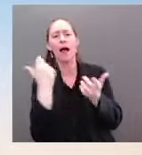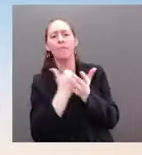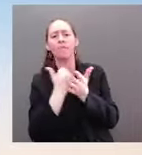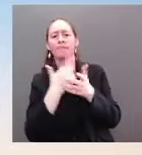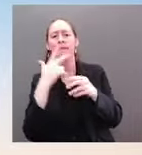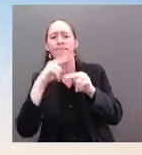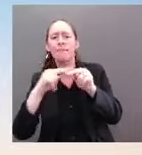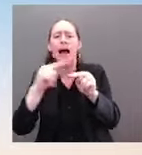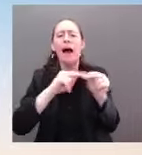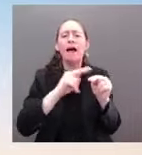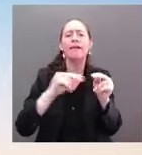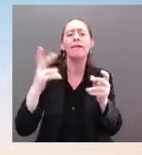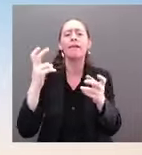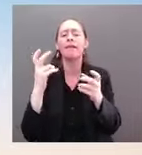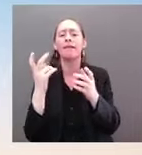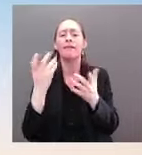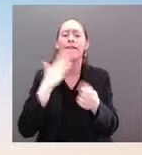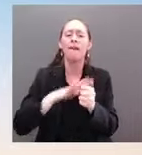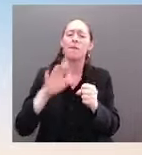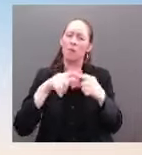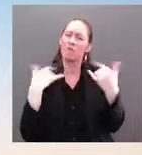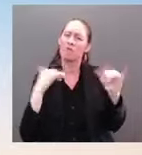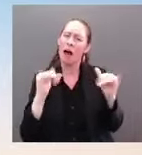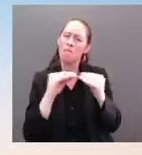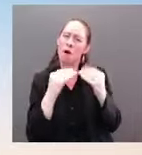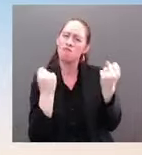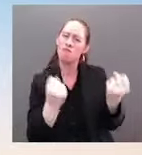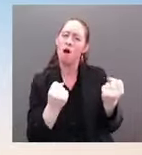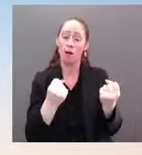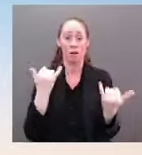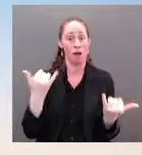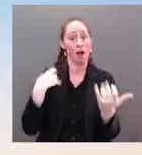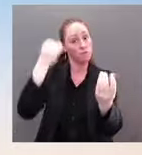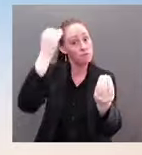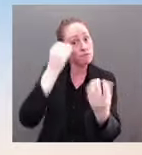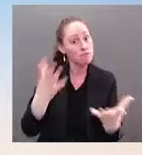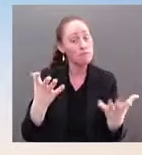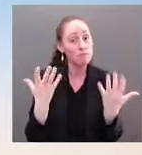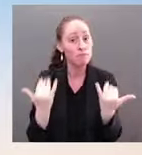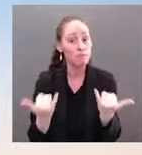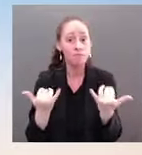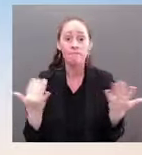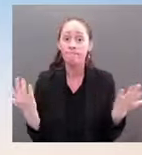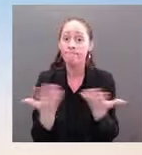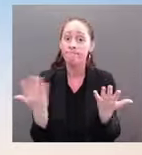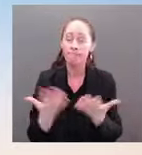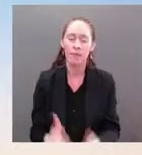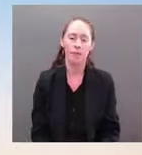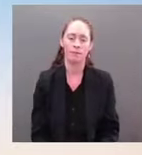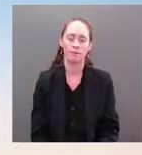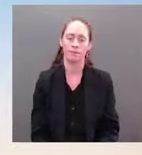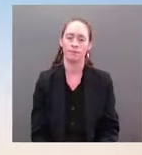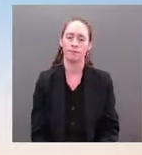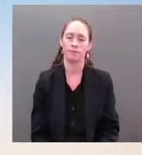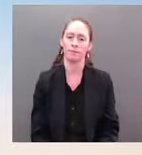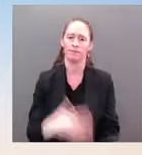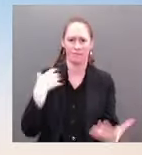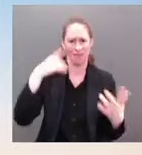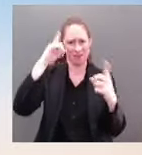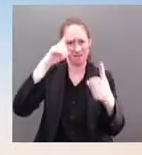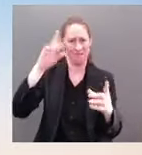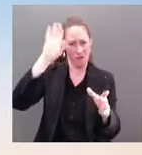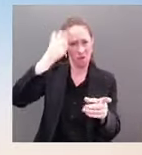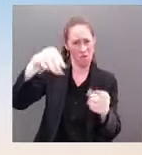to act immediately to protect the services millions of Americans rely on, and to use the resources the federal government makes available.